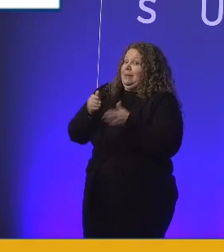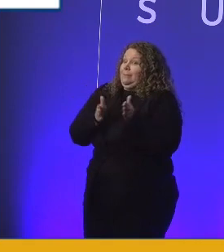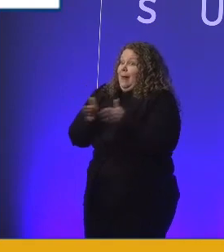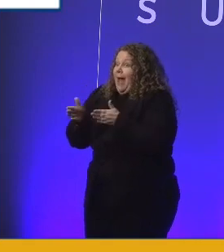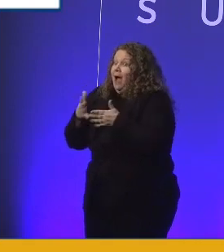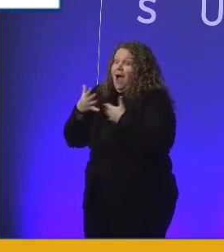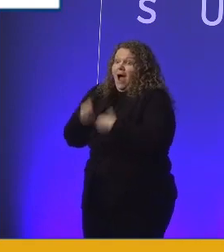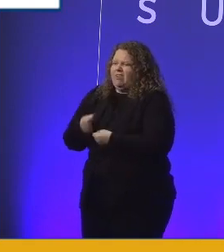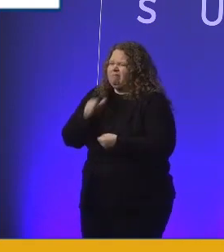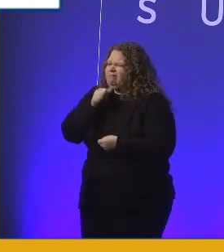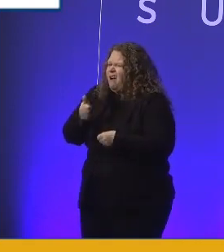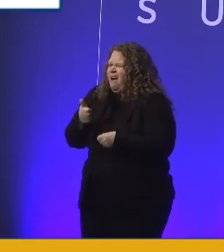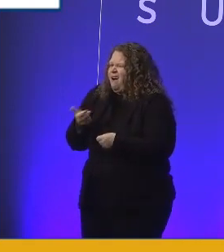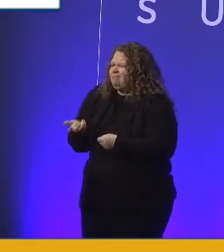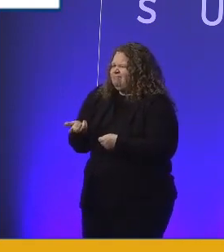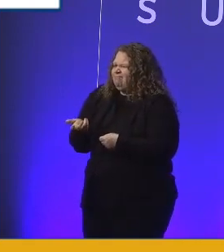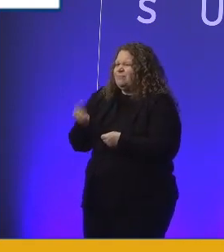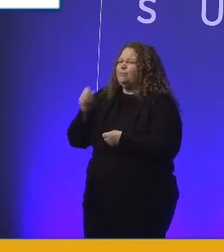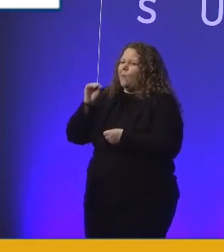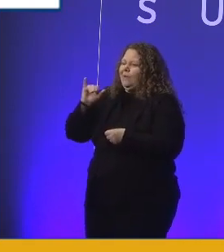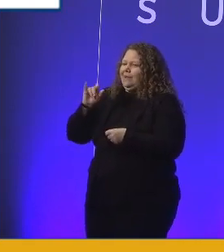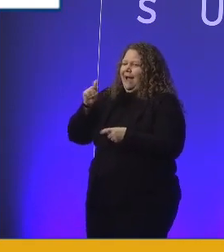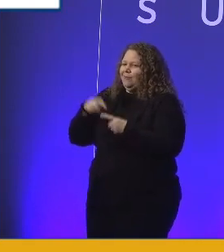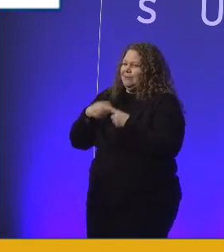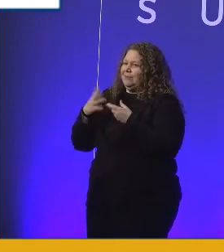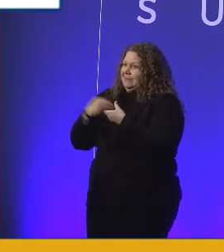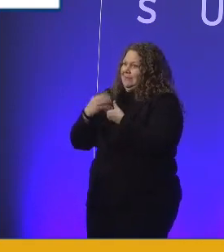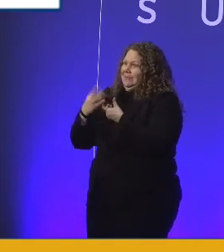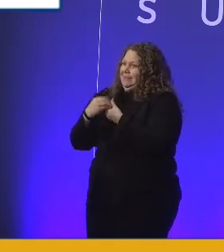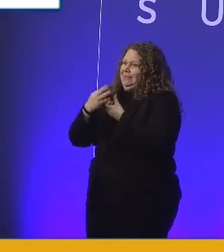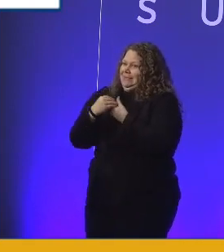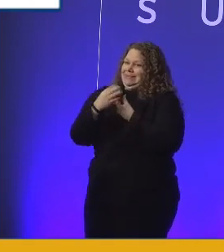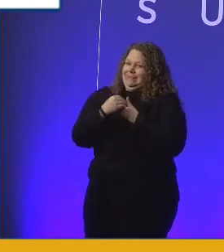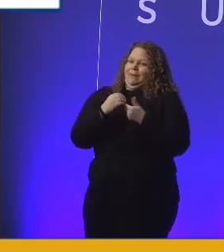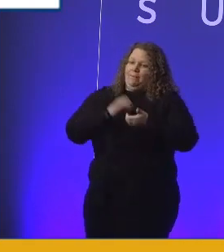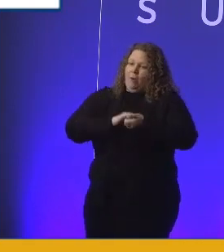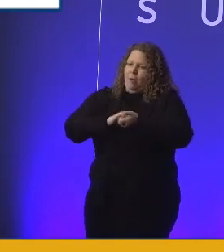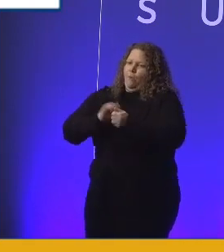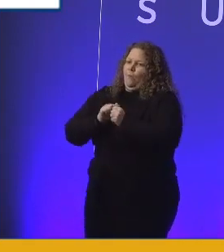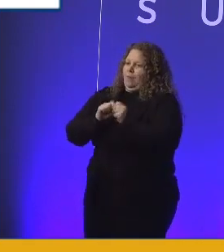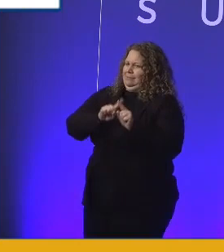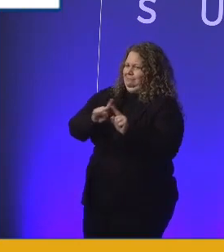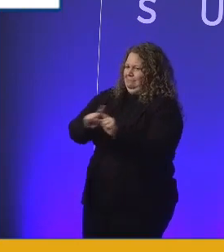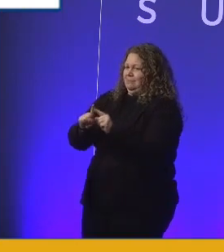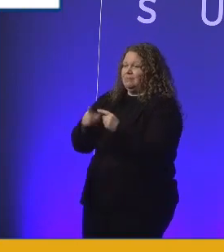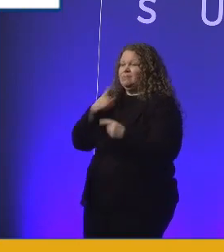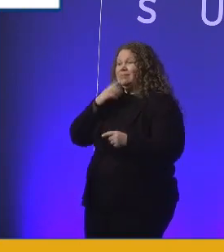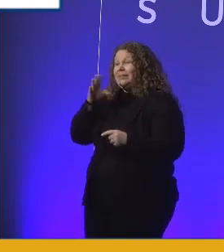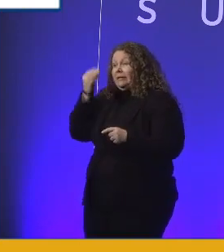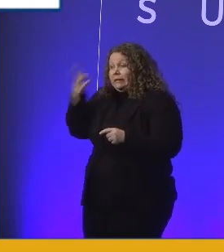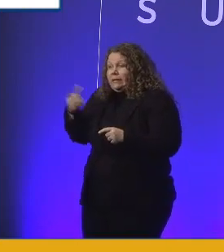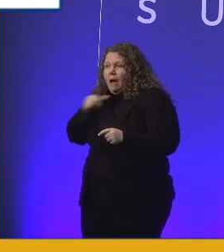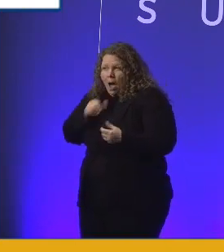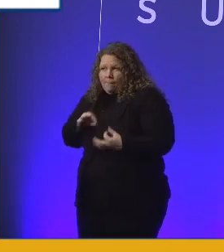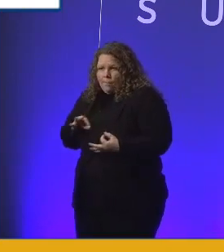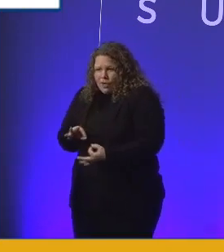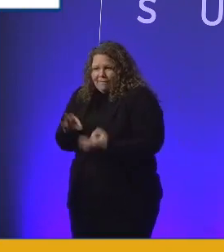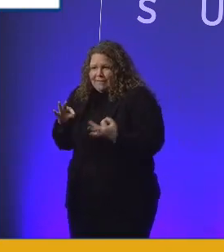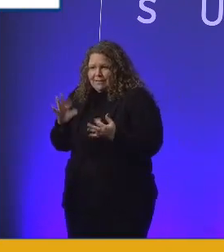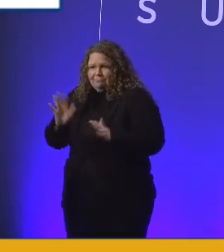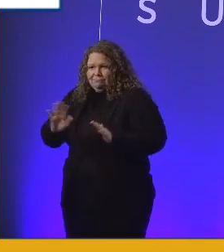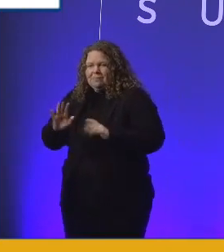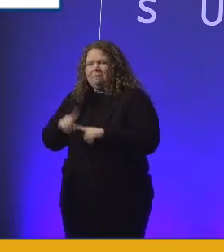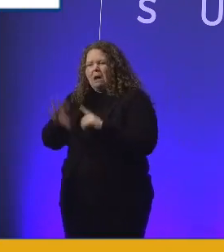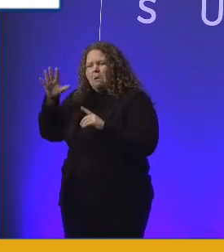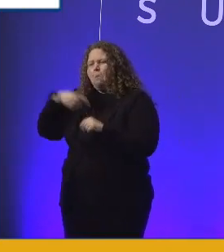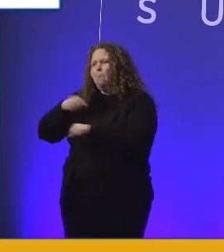on disability, but not saying we're perfect, saying we want to be increasingly confident and the government trying to hold companies to account on their